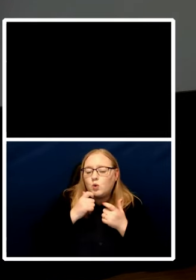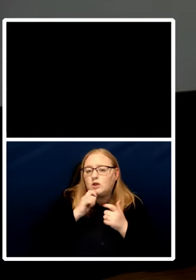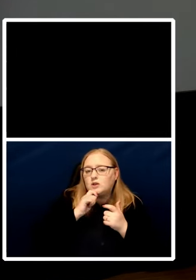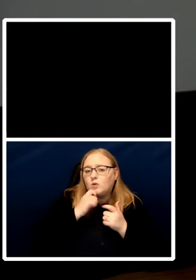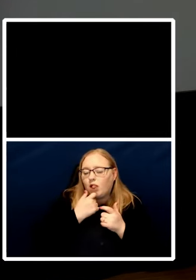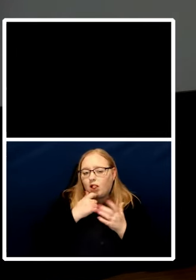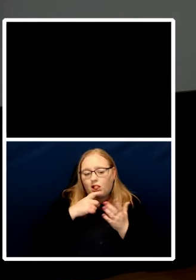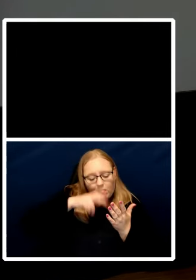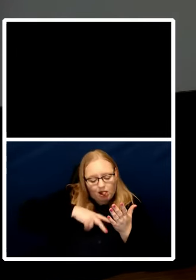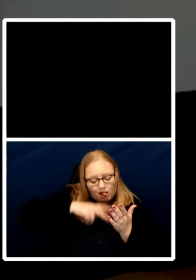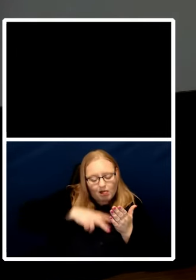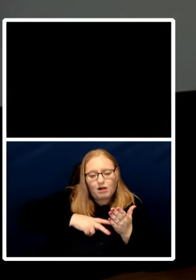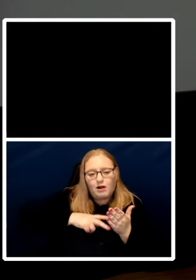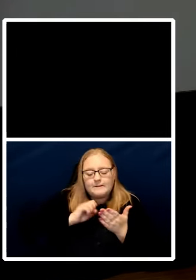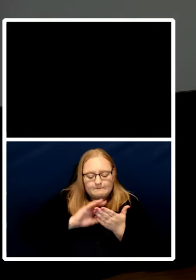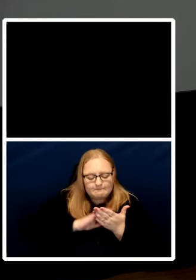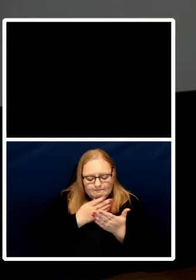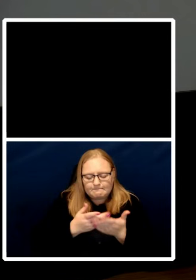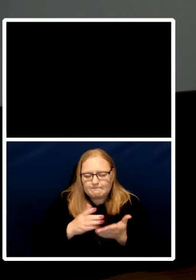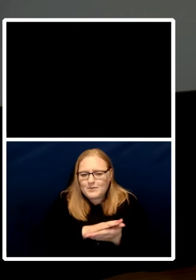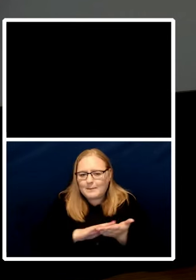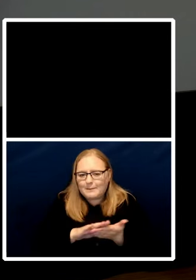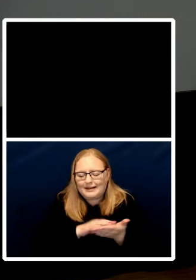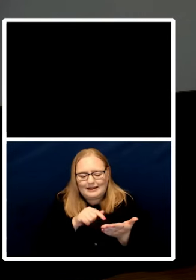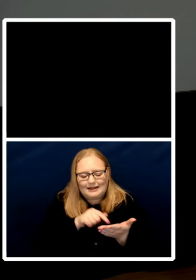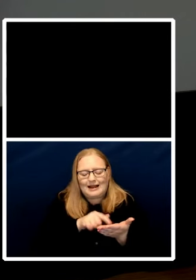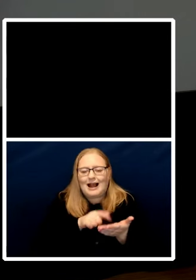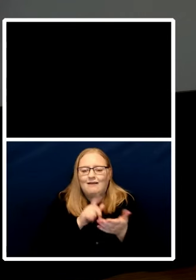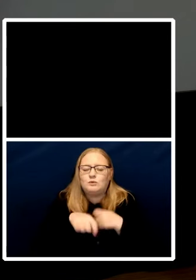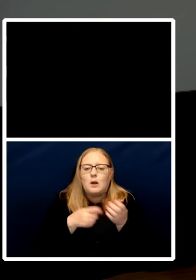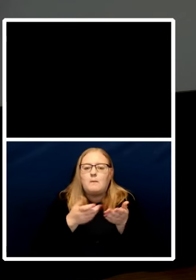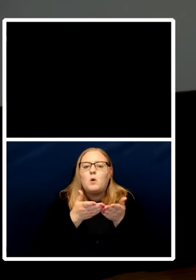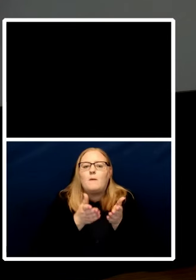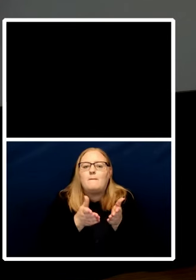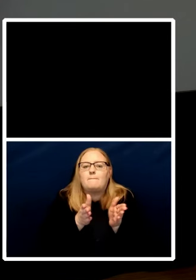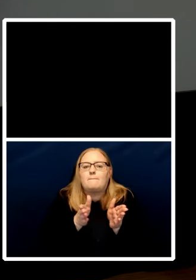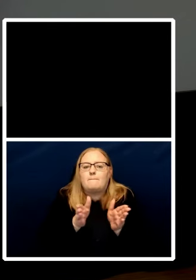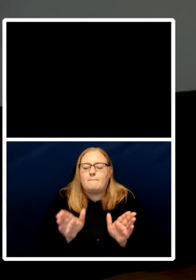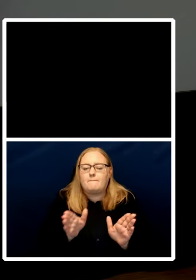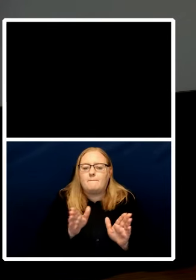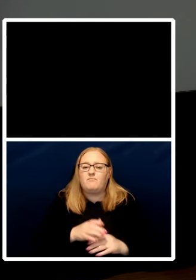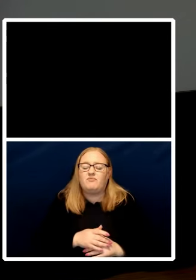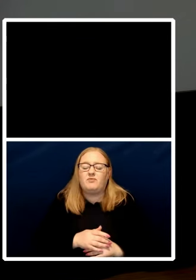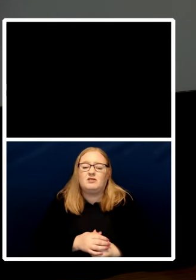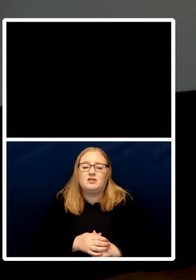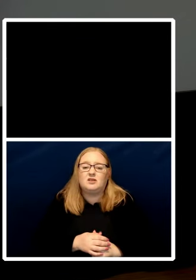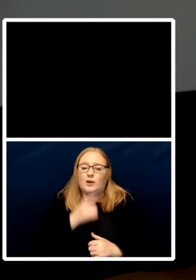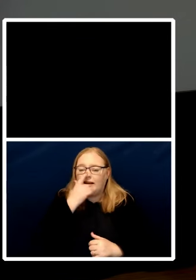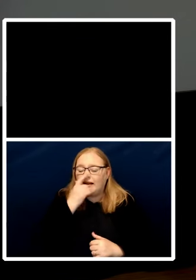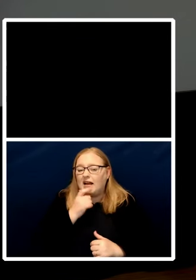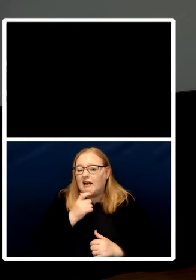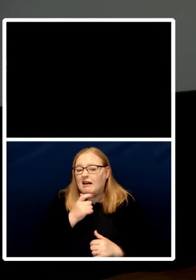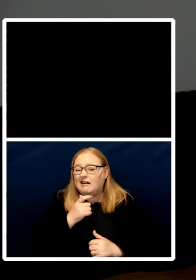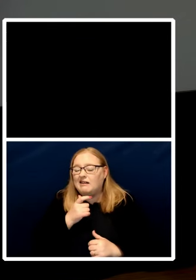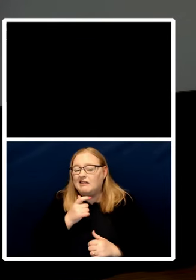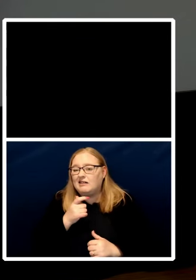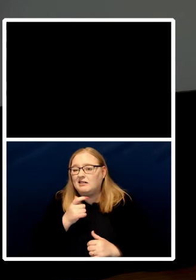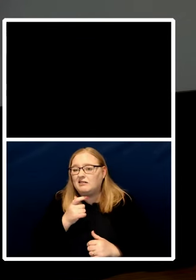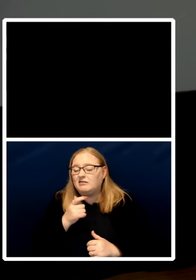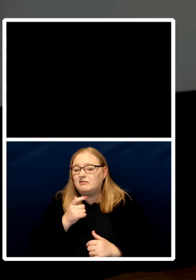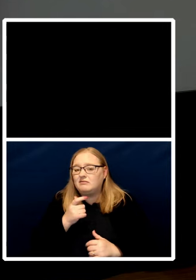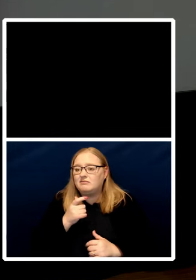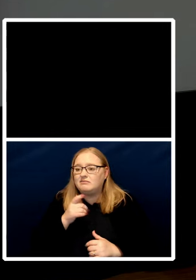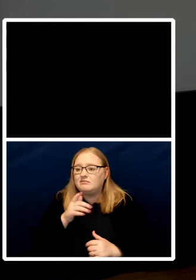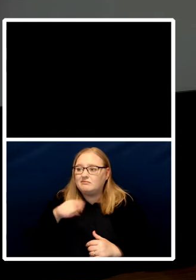in a more open textured way to deal with um people fleeing climate emergency but then